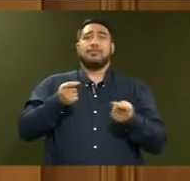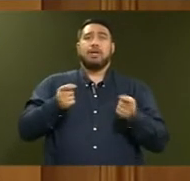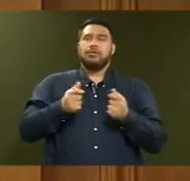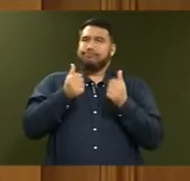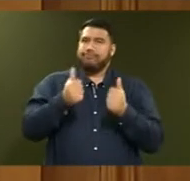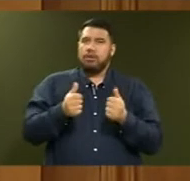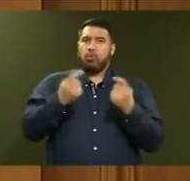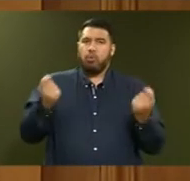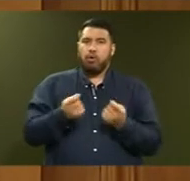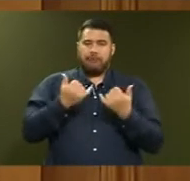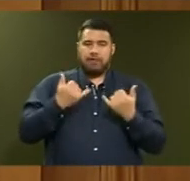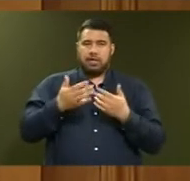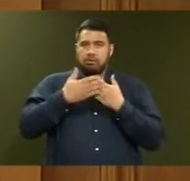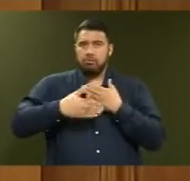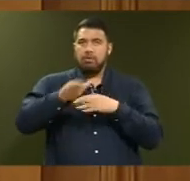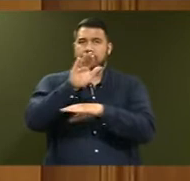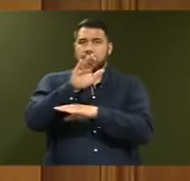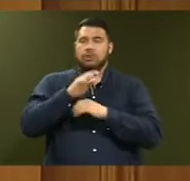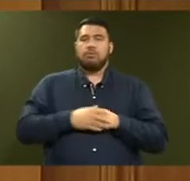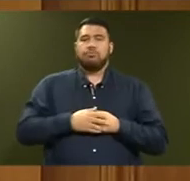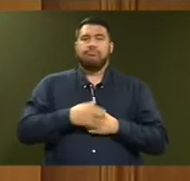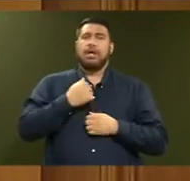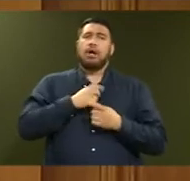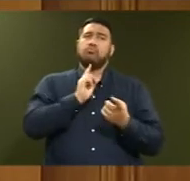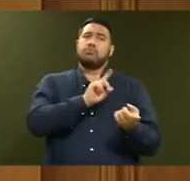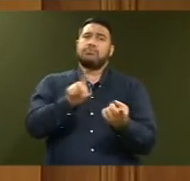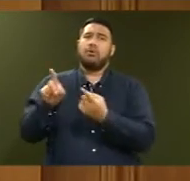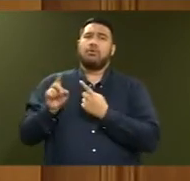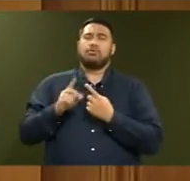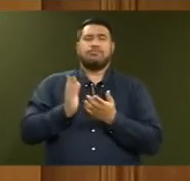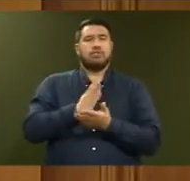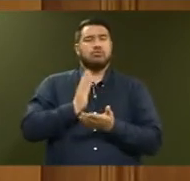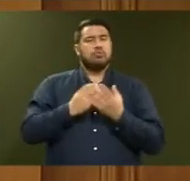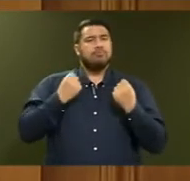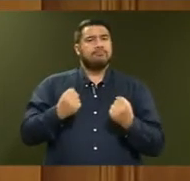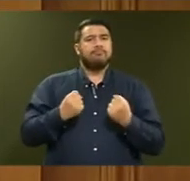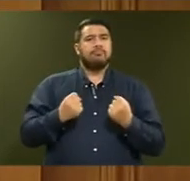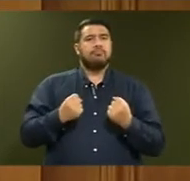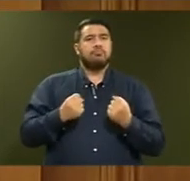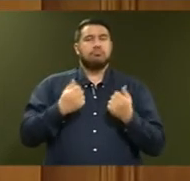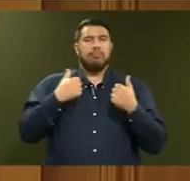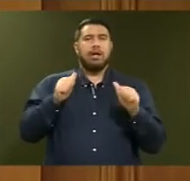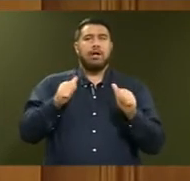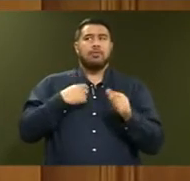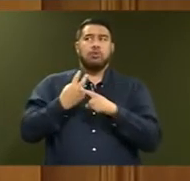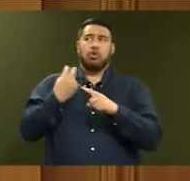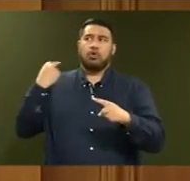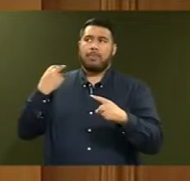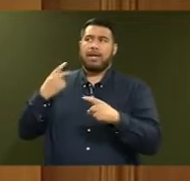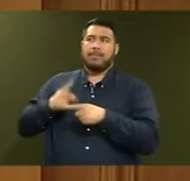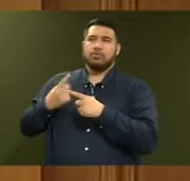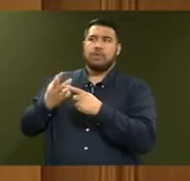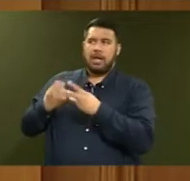the years ahead. It is important we are robust in our response to the recommendations because there are lessons to learn from previous emergencies.